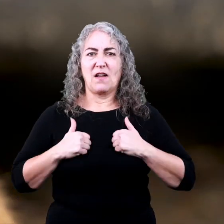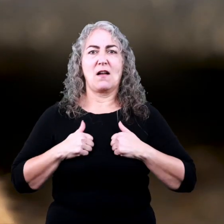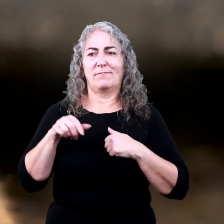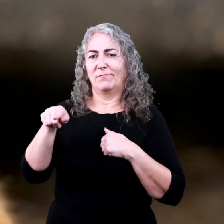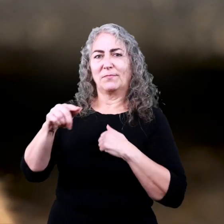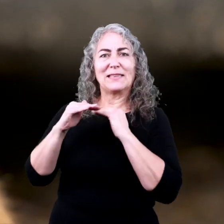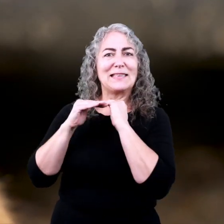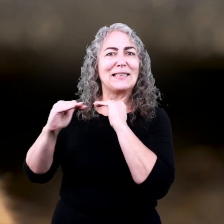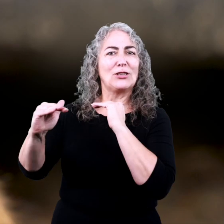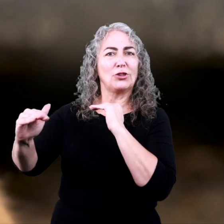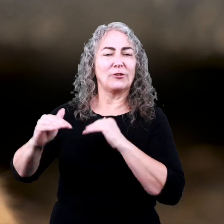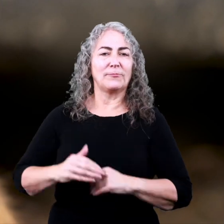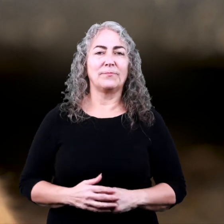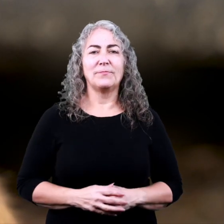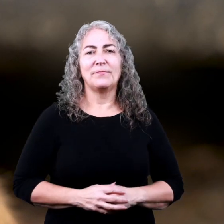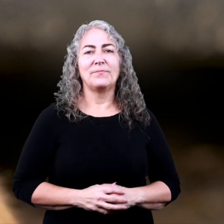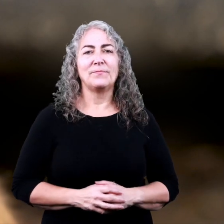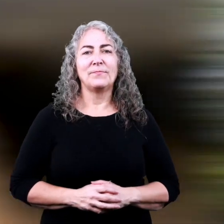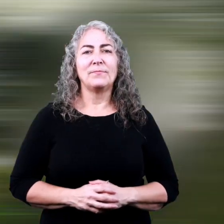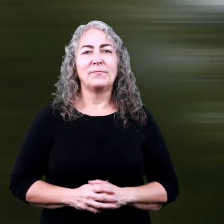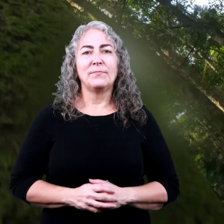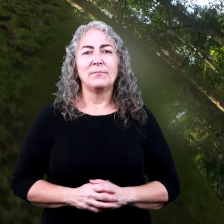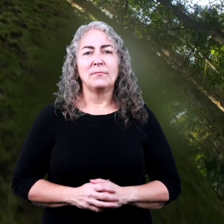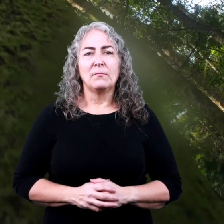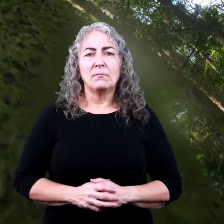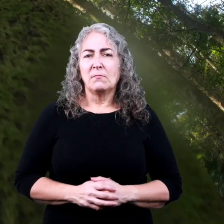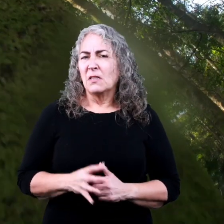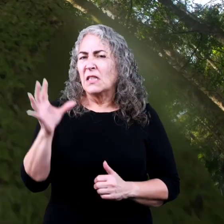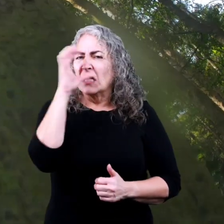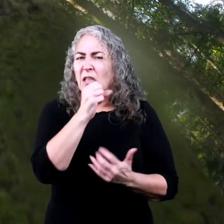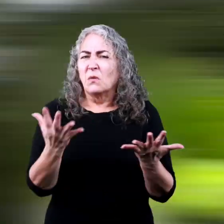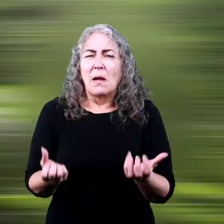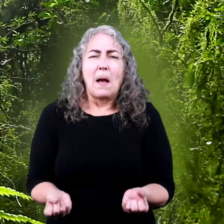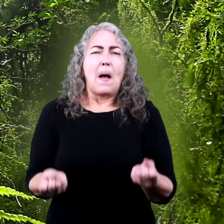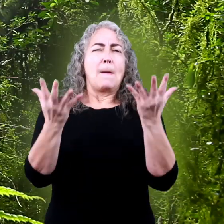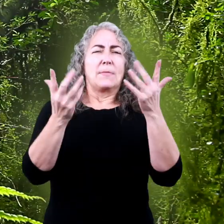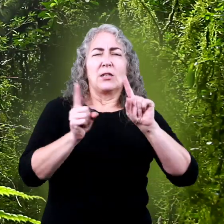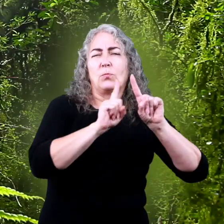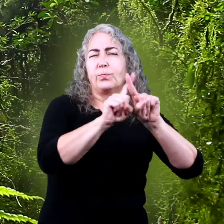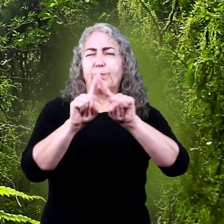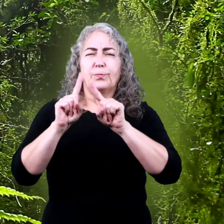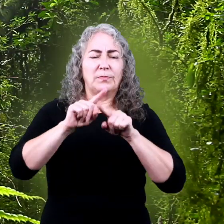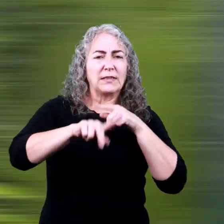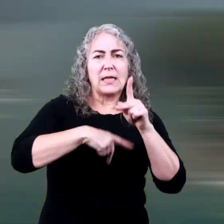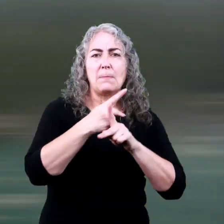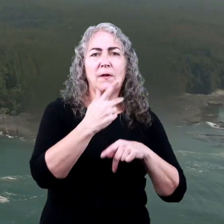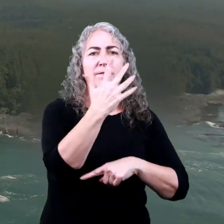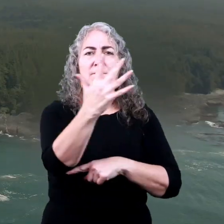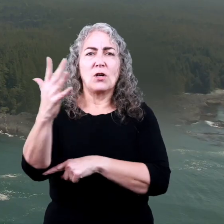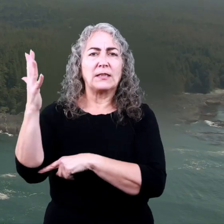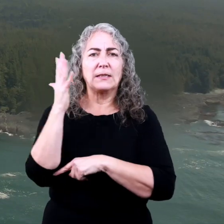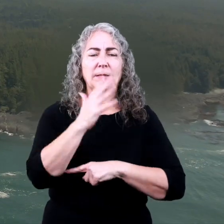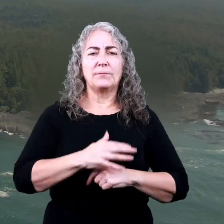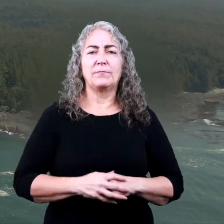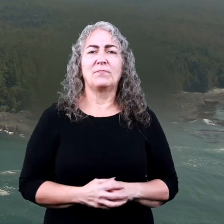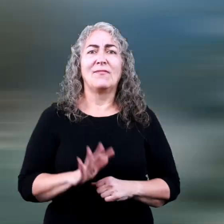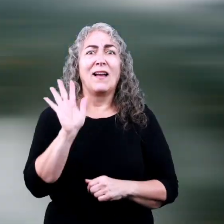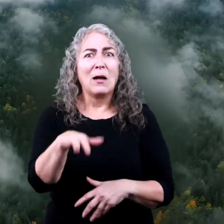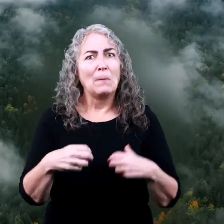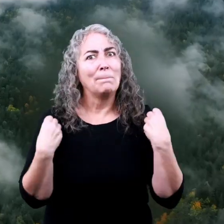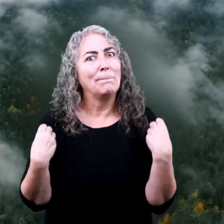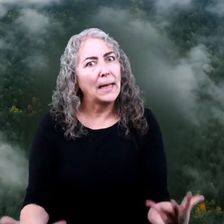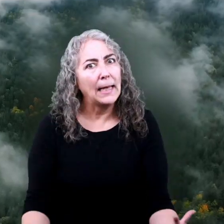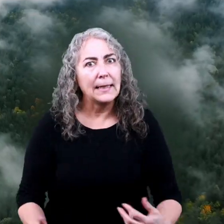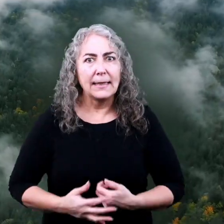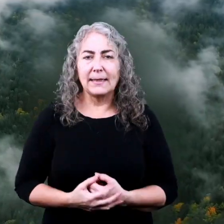can survive in the desert. Want to guess how many different kinds of forests there are? So